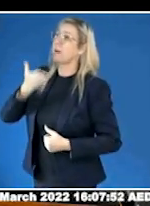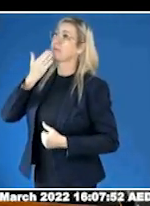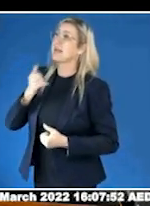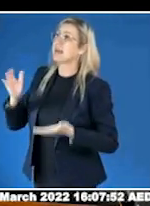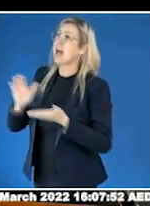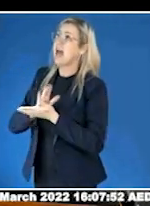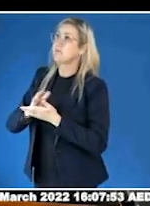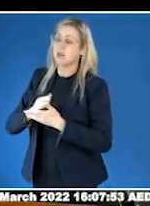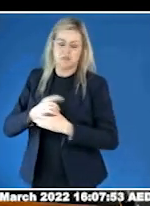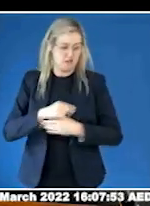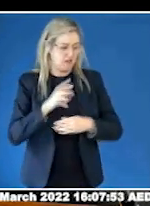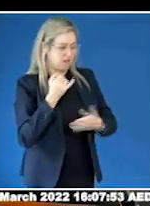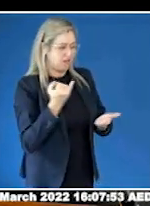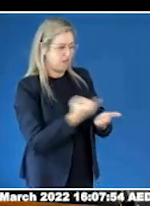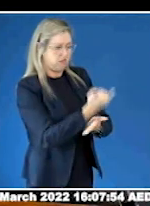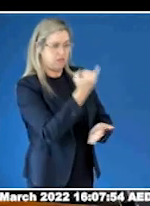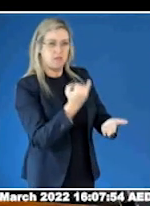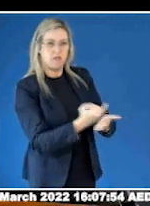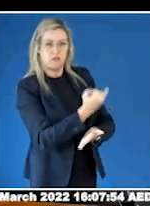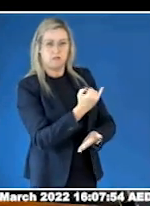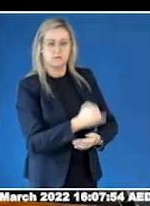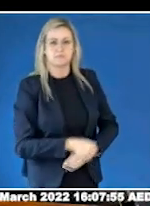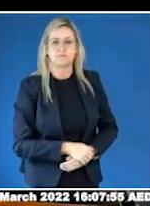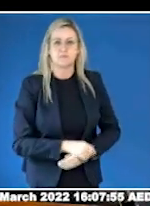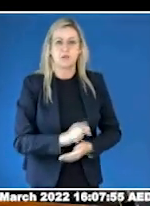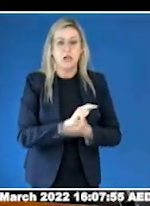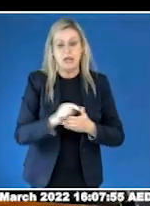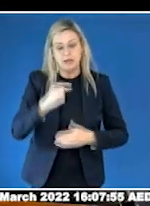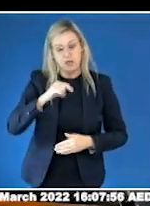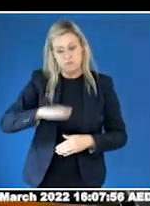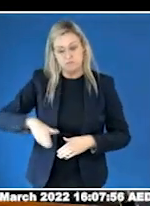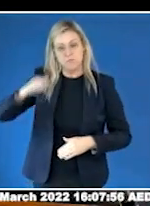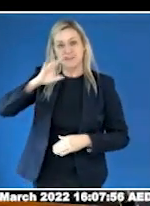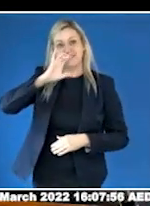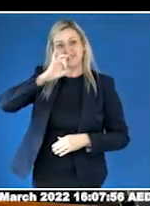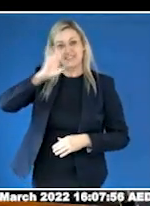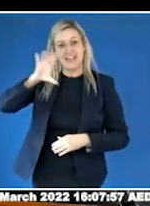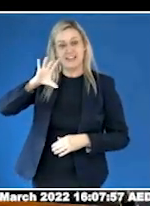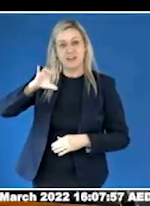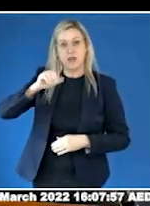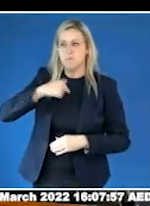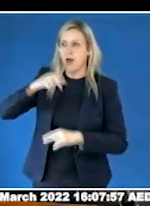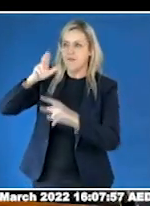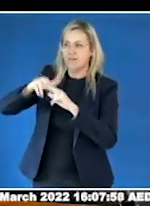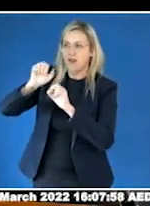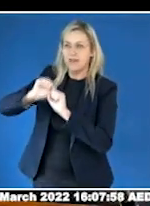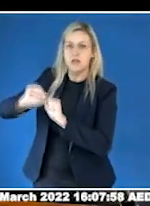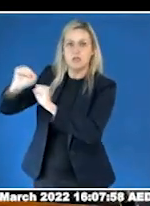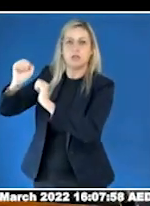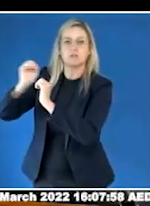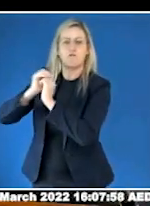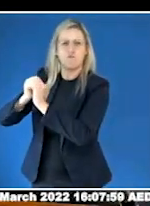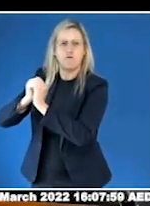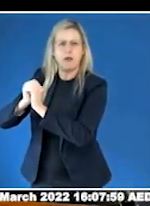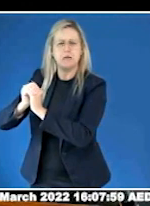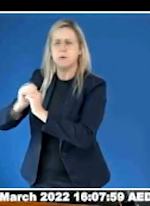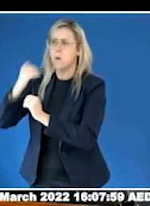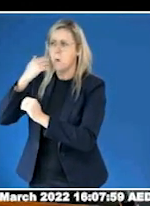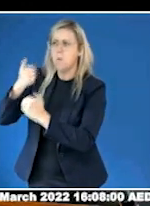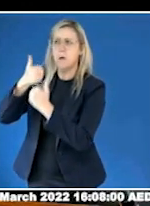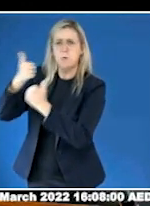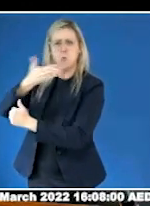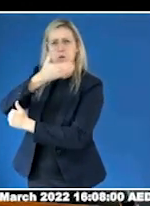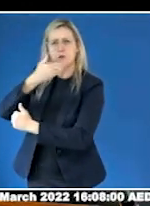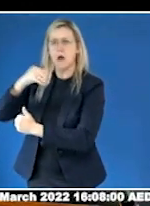When I was around 10 years old, my dad's charismatic best friend assaulted me. He'd always been nice to me and gave me positive attention.